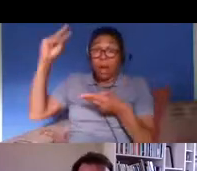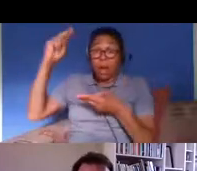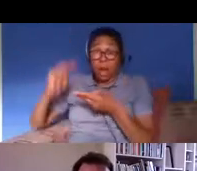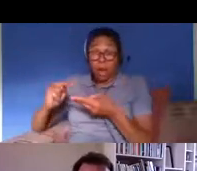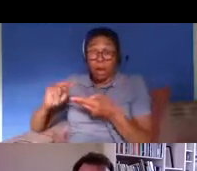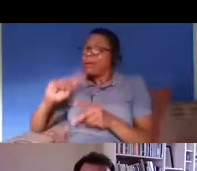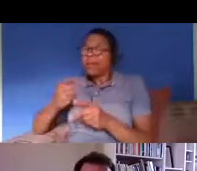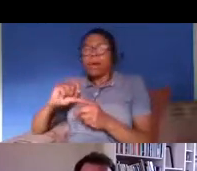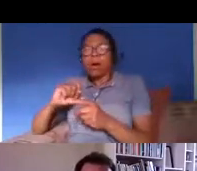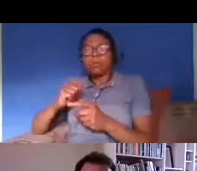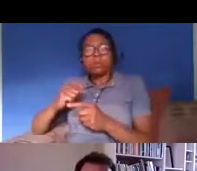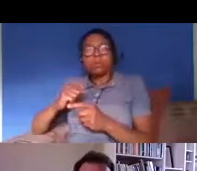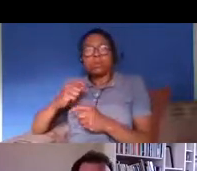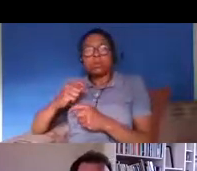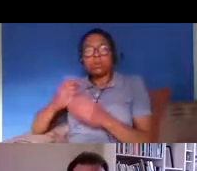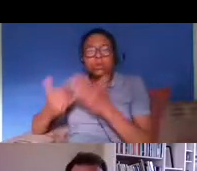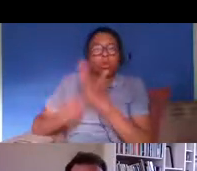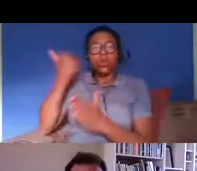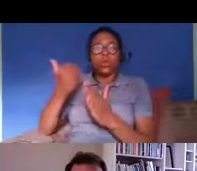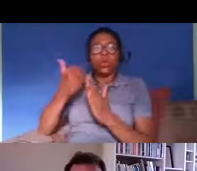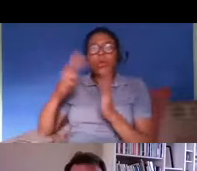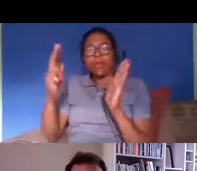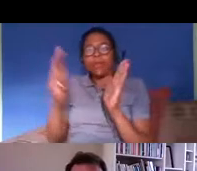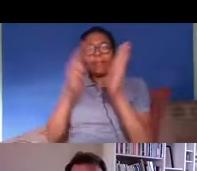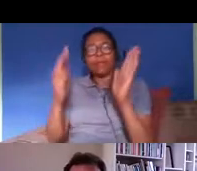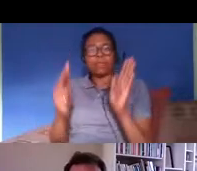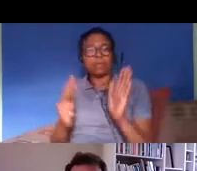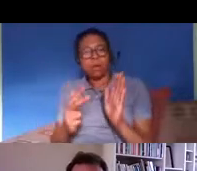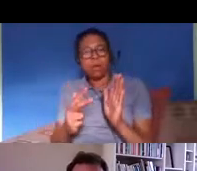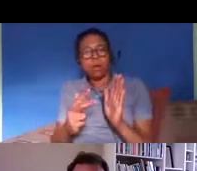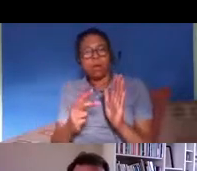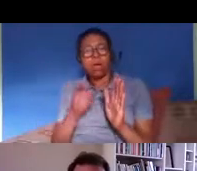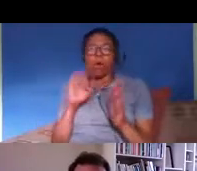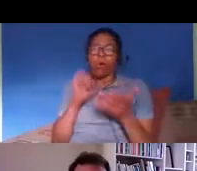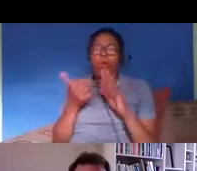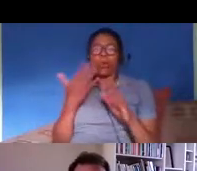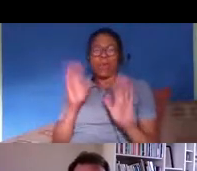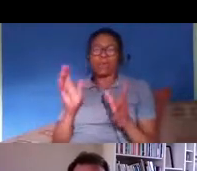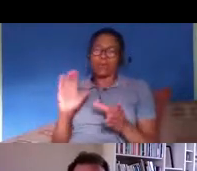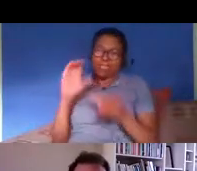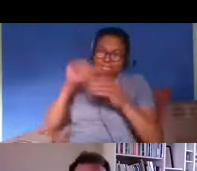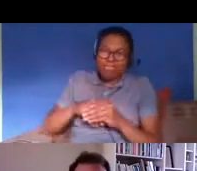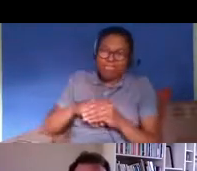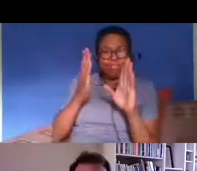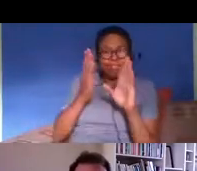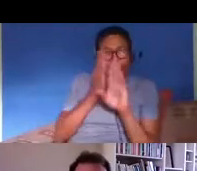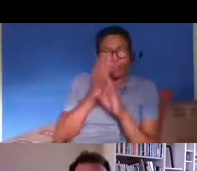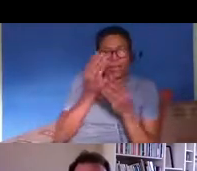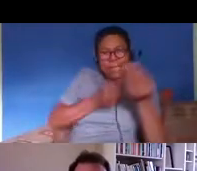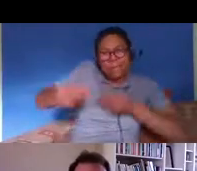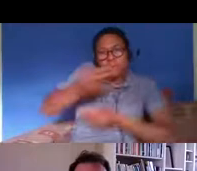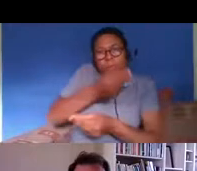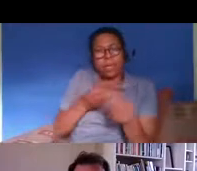renew their visas and they either have to leave or they enter this kind of um unauthorized population which is as a growing year on year